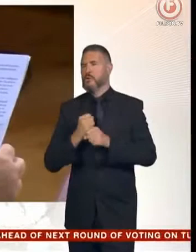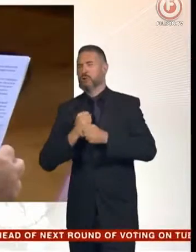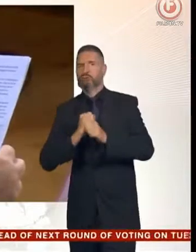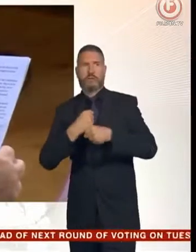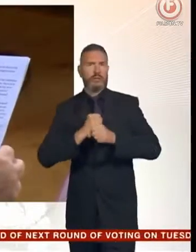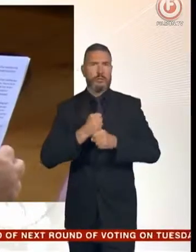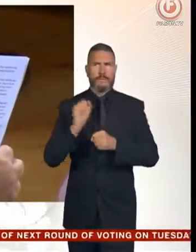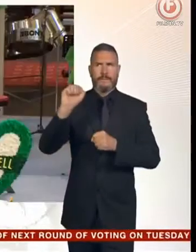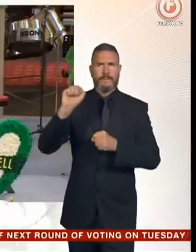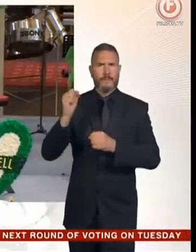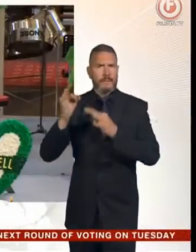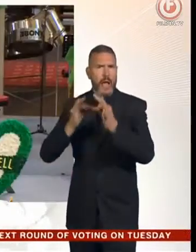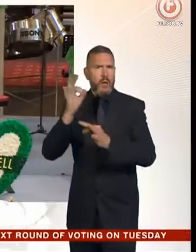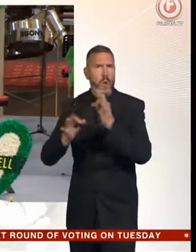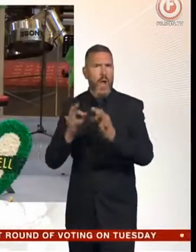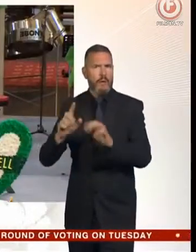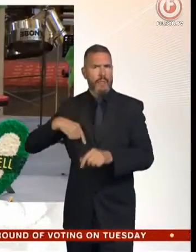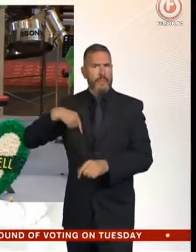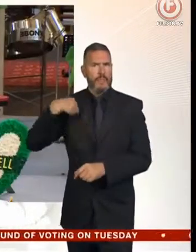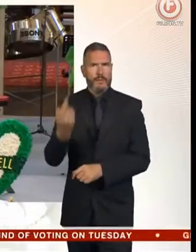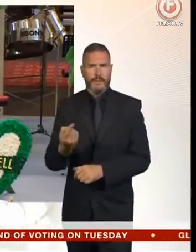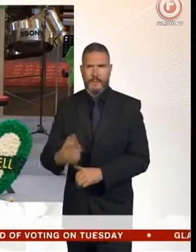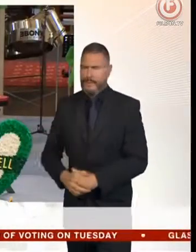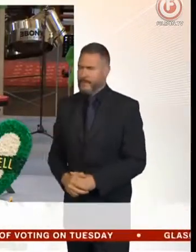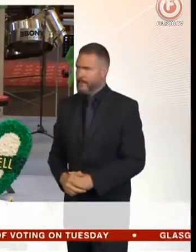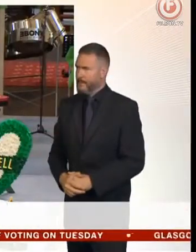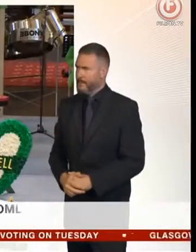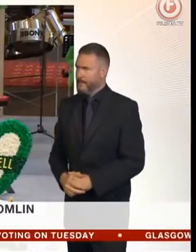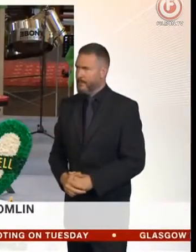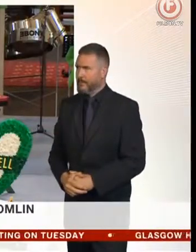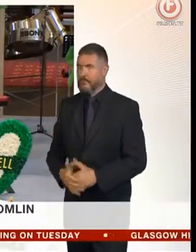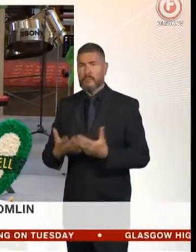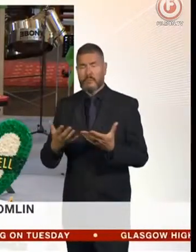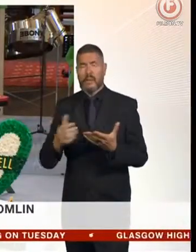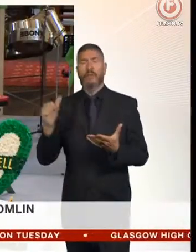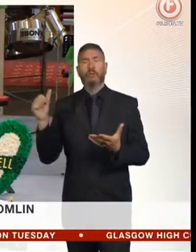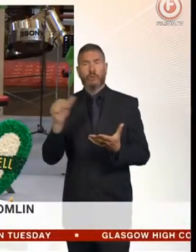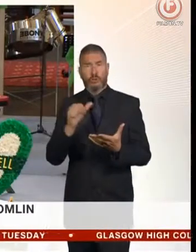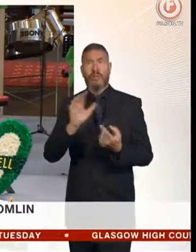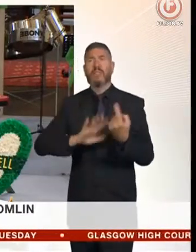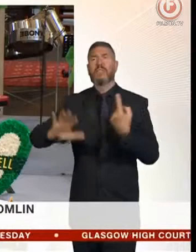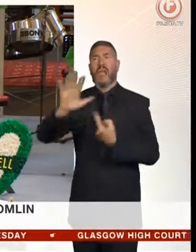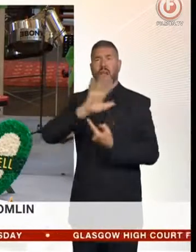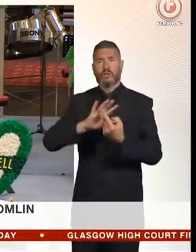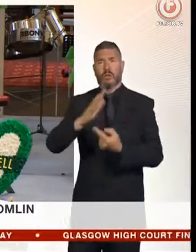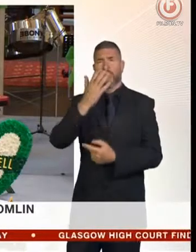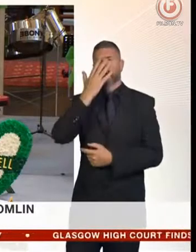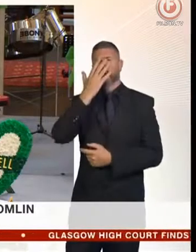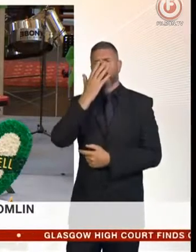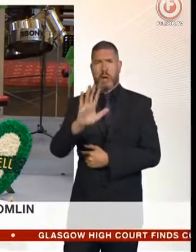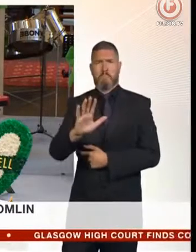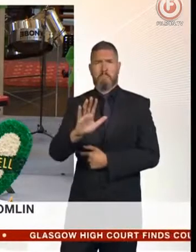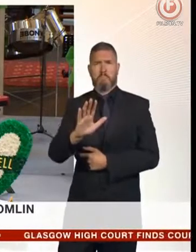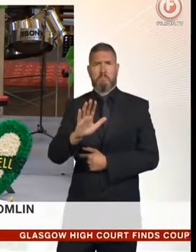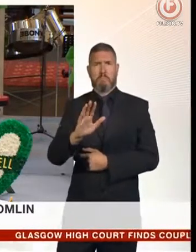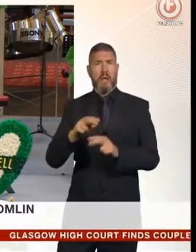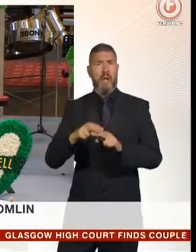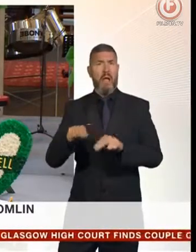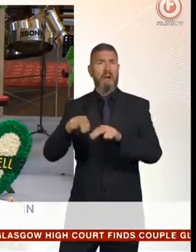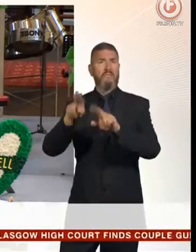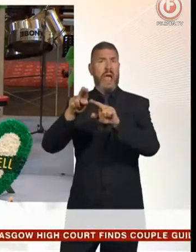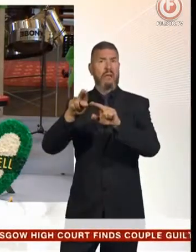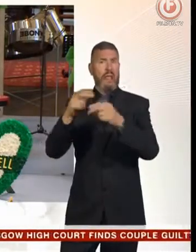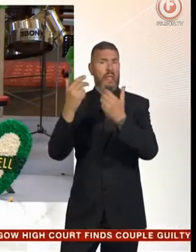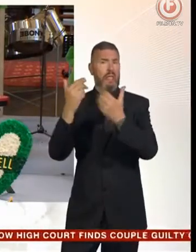here today. It is or should be a matter of national shame that Grenfell Tower was allowed to get to the